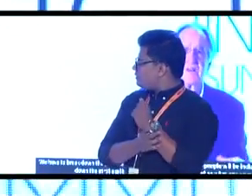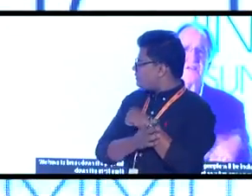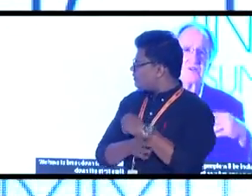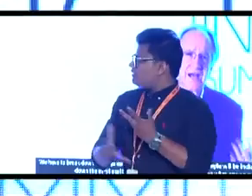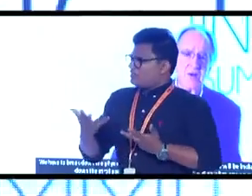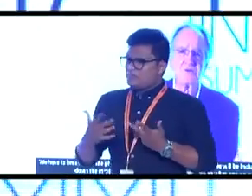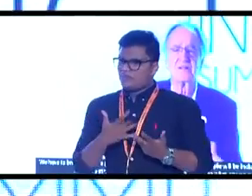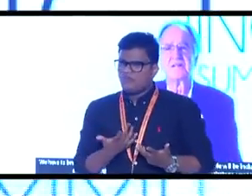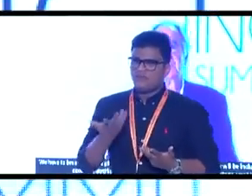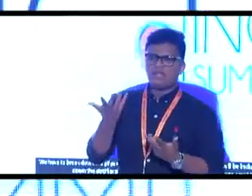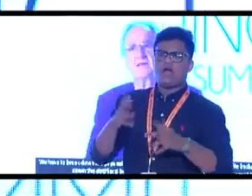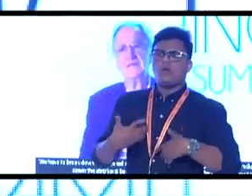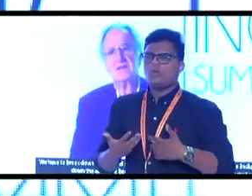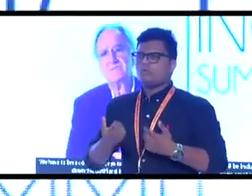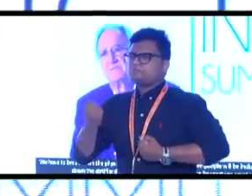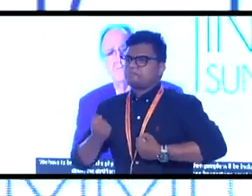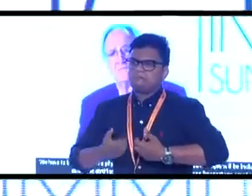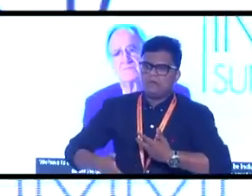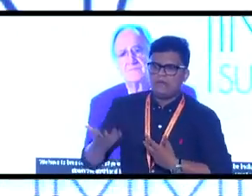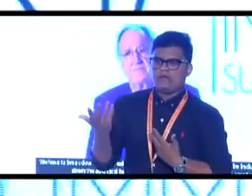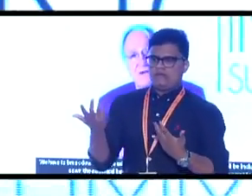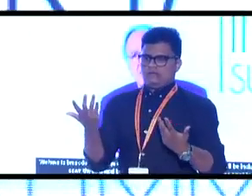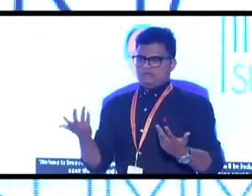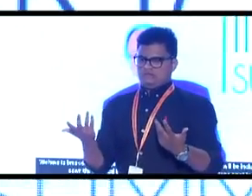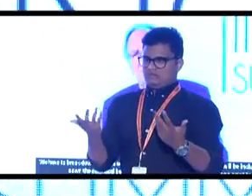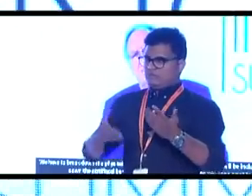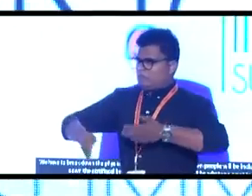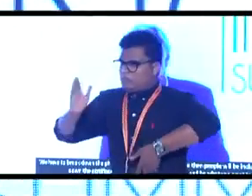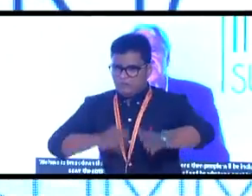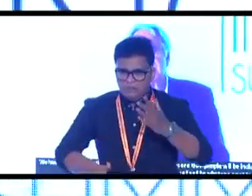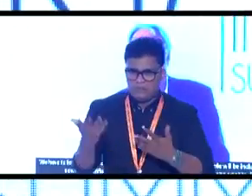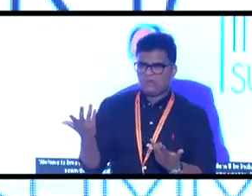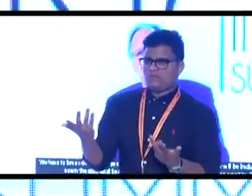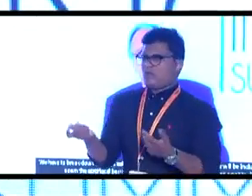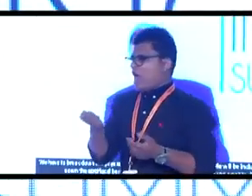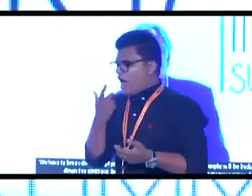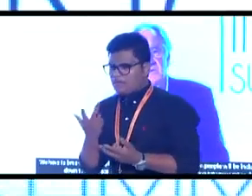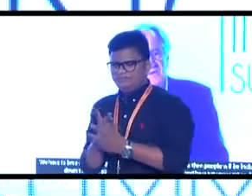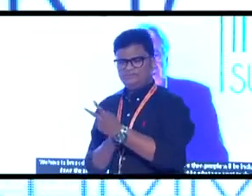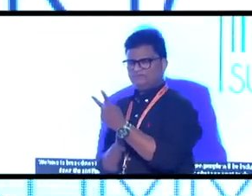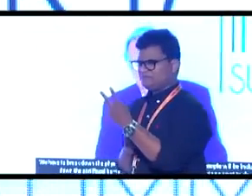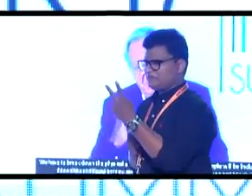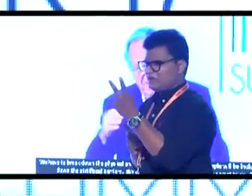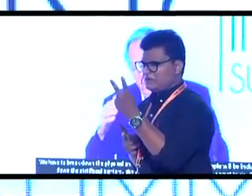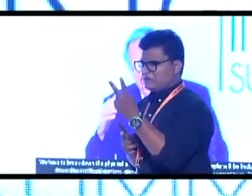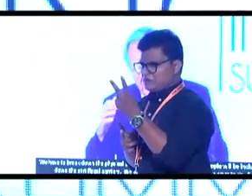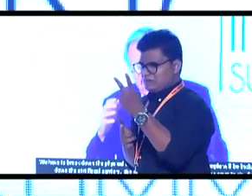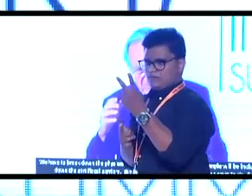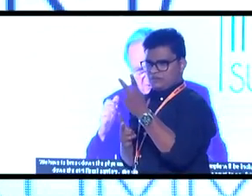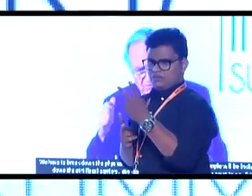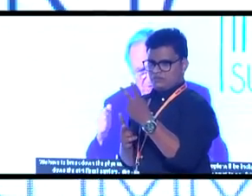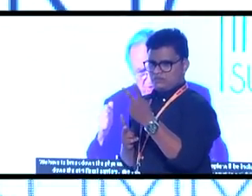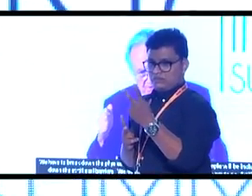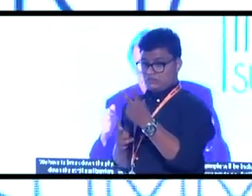transportation, housing, medicine, so many ways we've constructed these